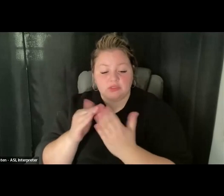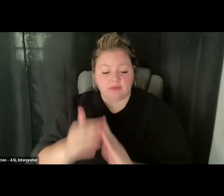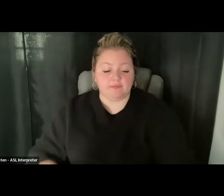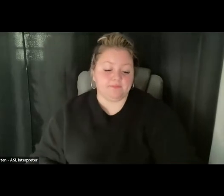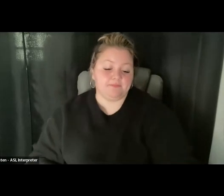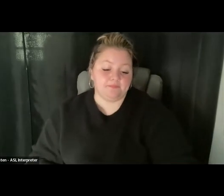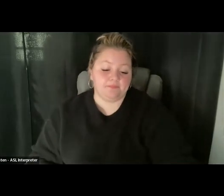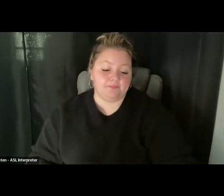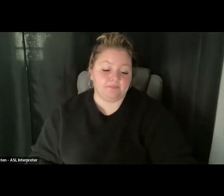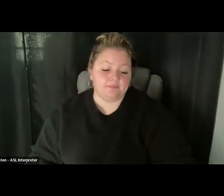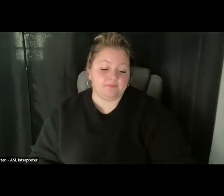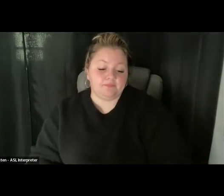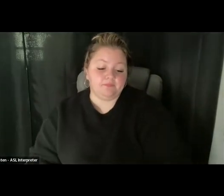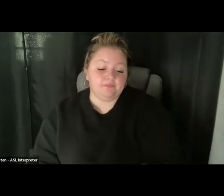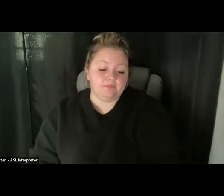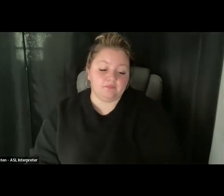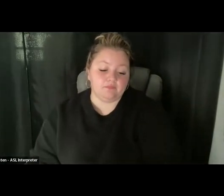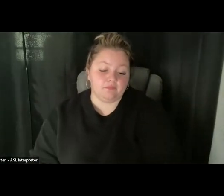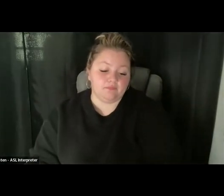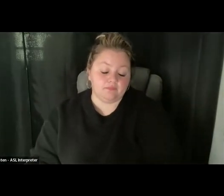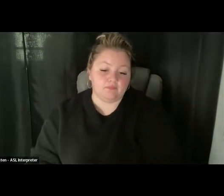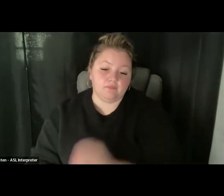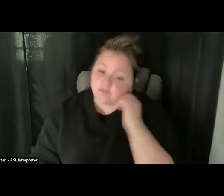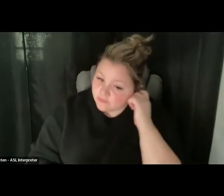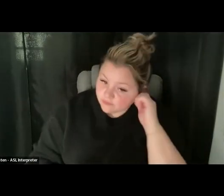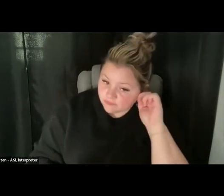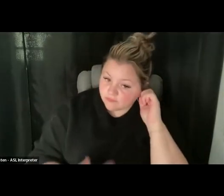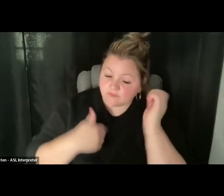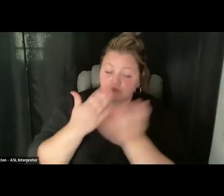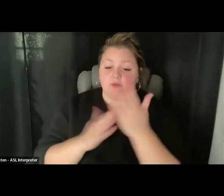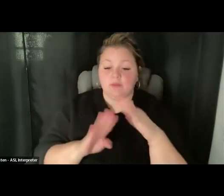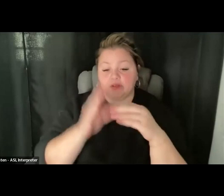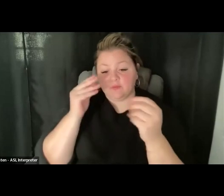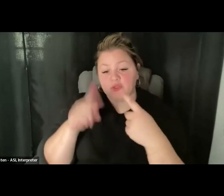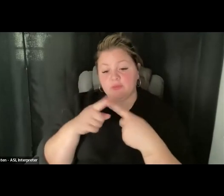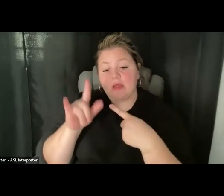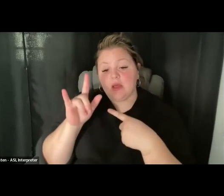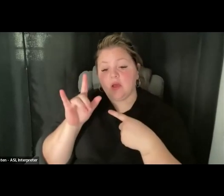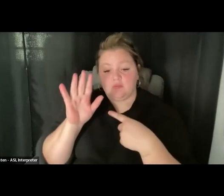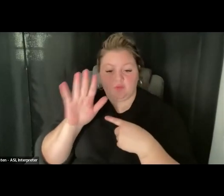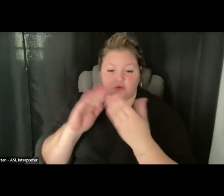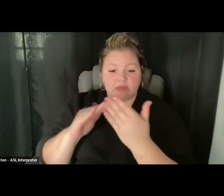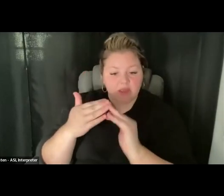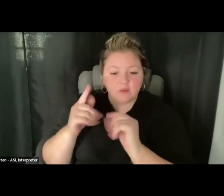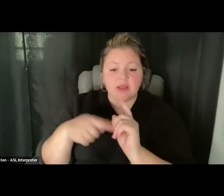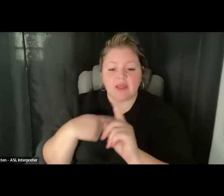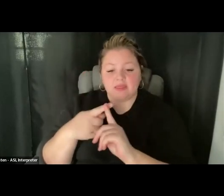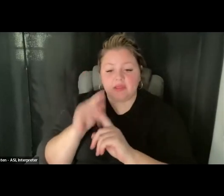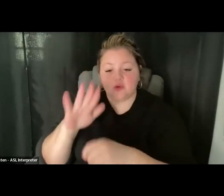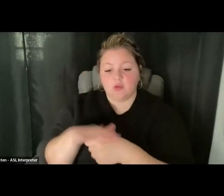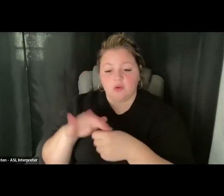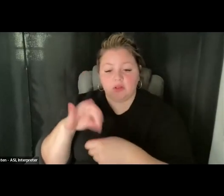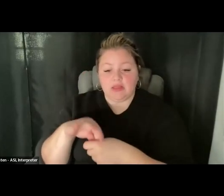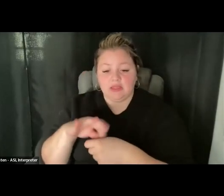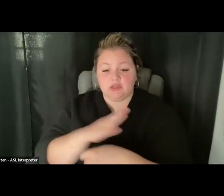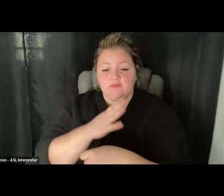and some basic information on that. And from there, your local election official, your town or your